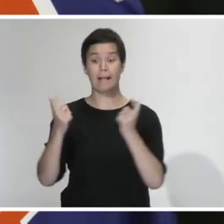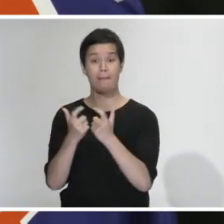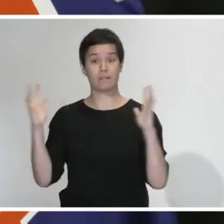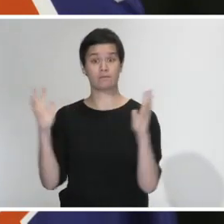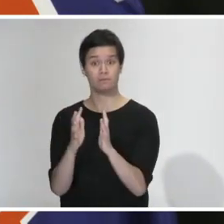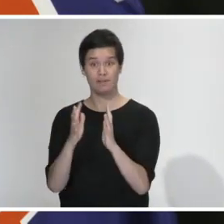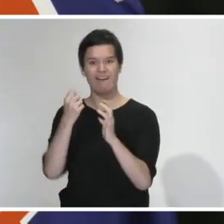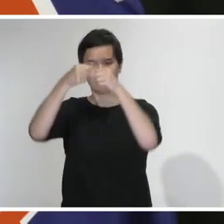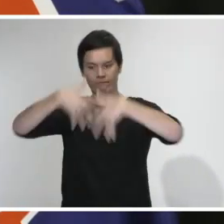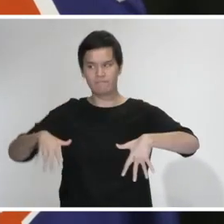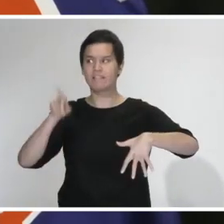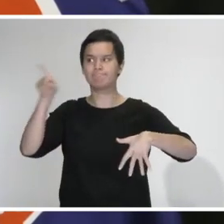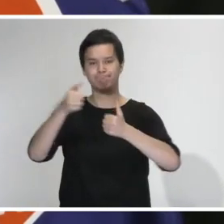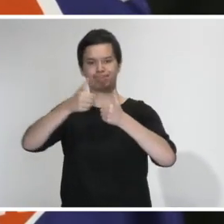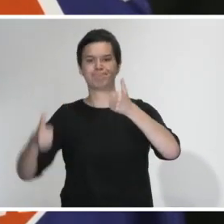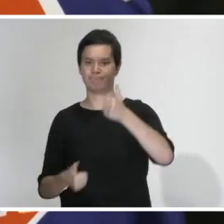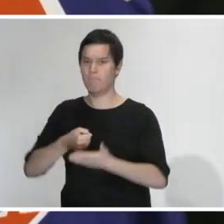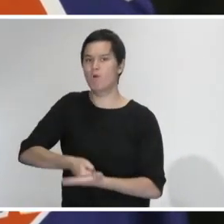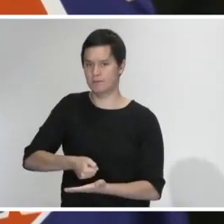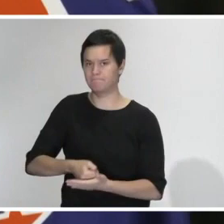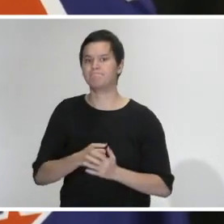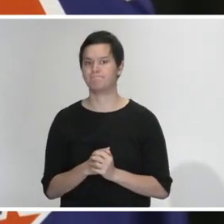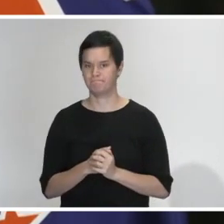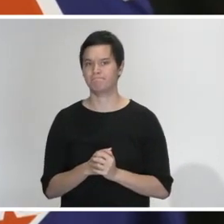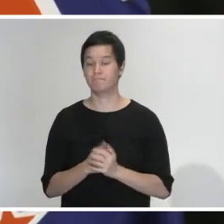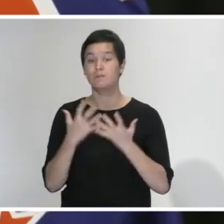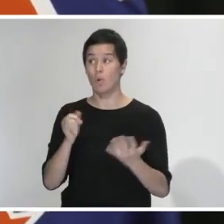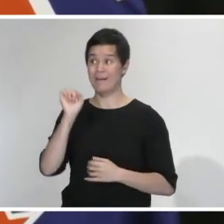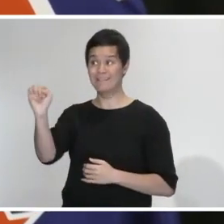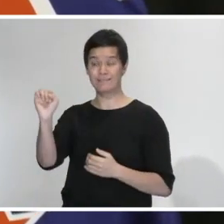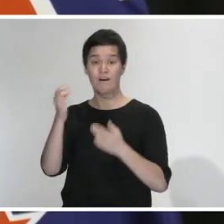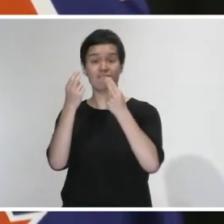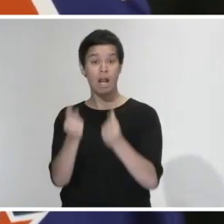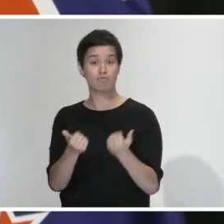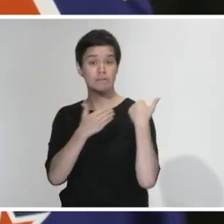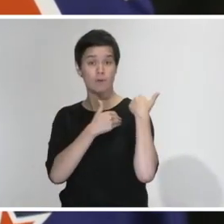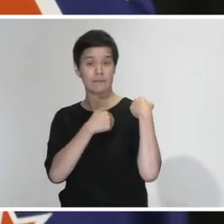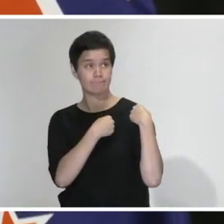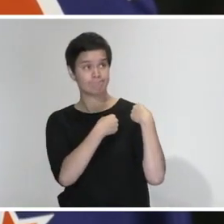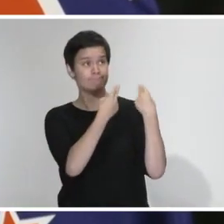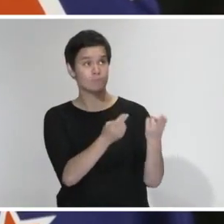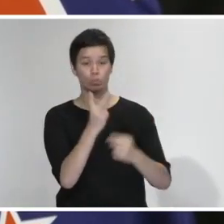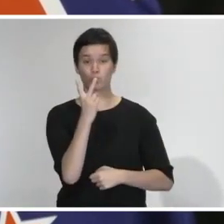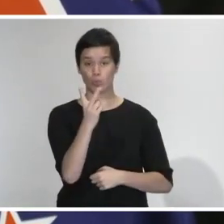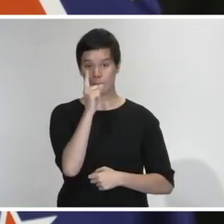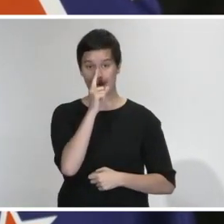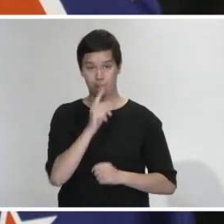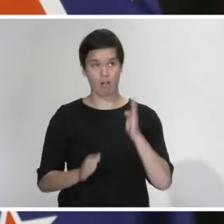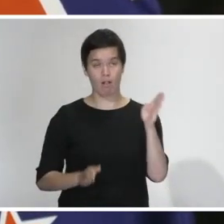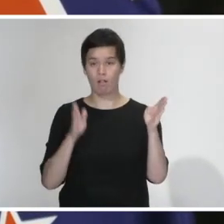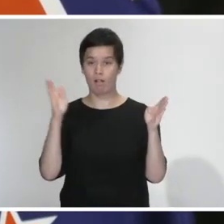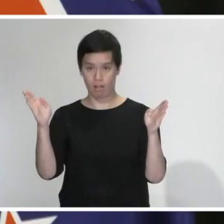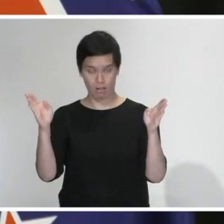His Associate Finance Minister delegations revert to the Minister of Finance with the exception of where they relate to budget